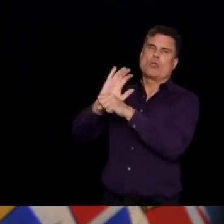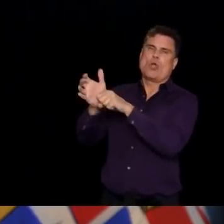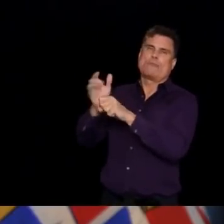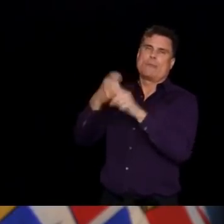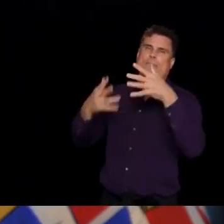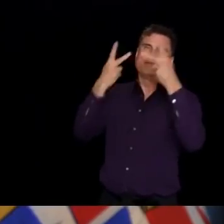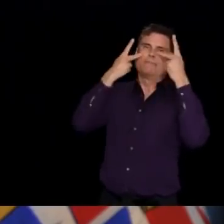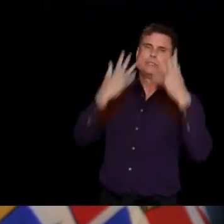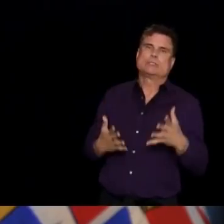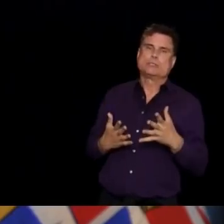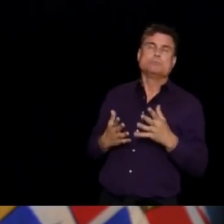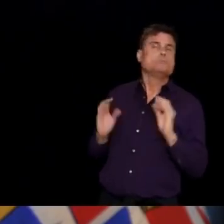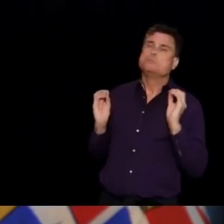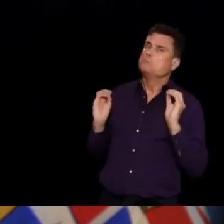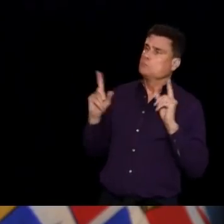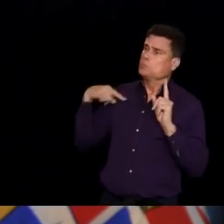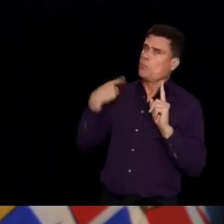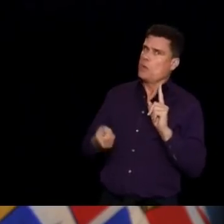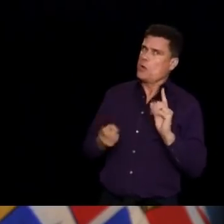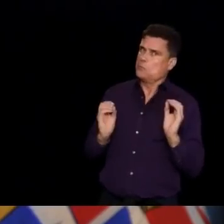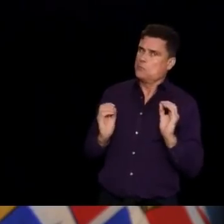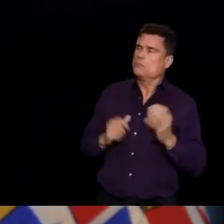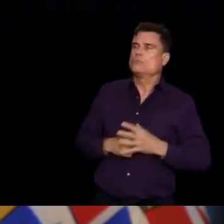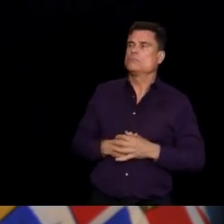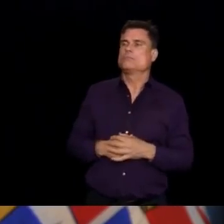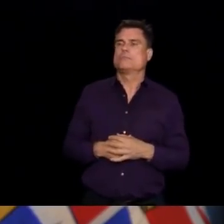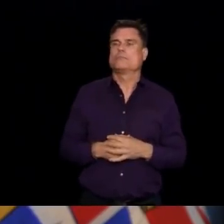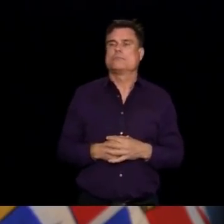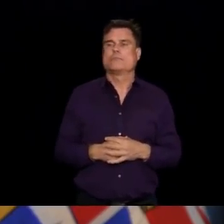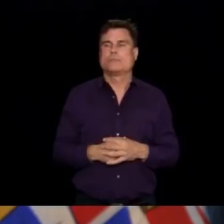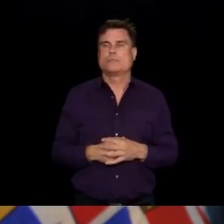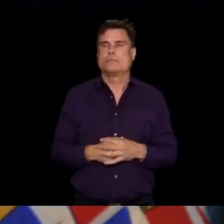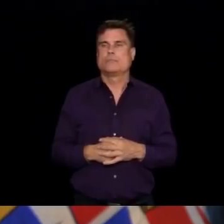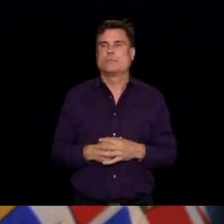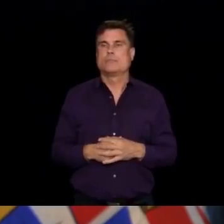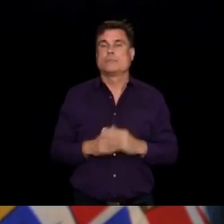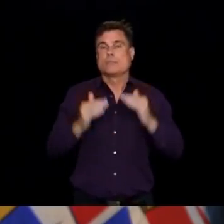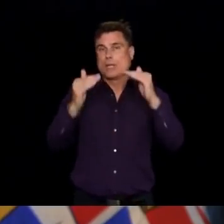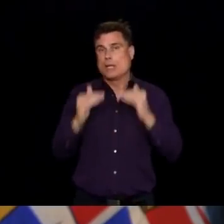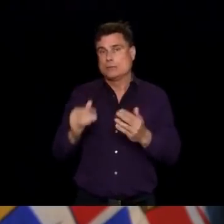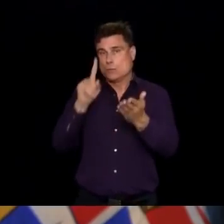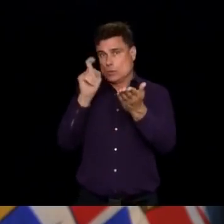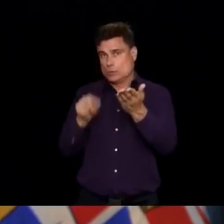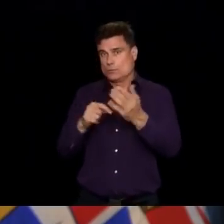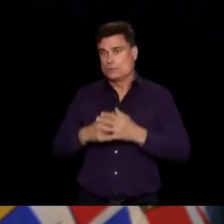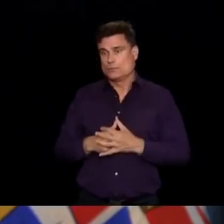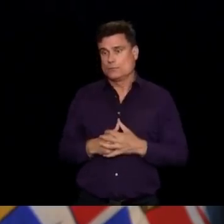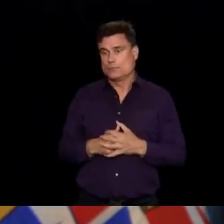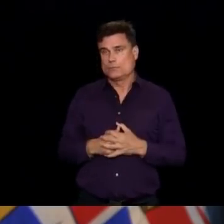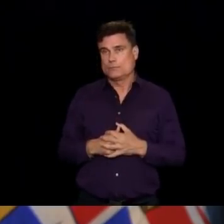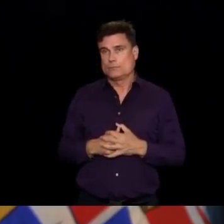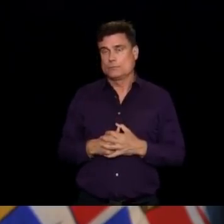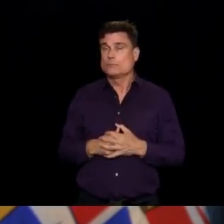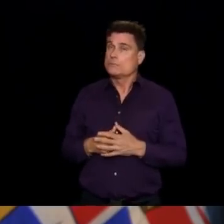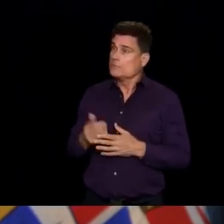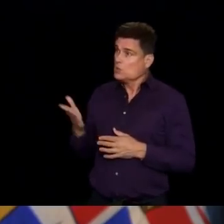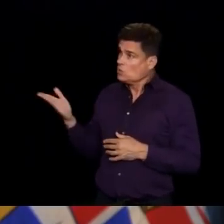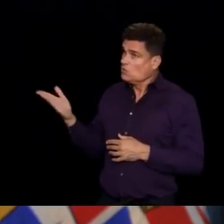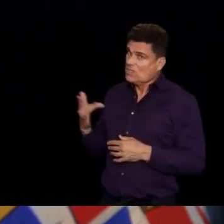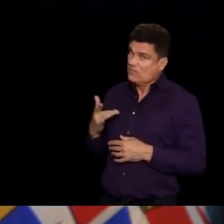physical distancing and avoiding group activities? Do you feel the seriousness of the disease has become recognized by youth?